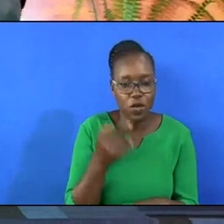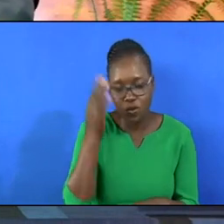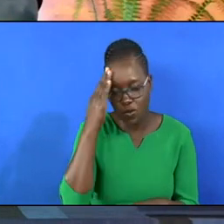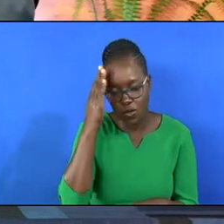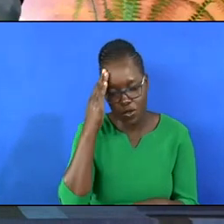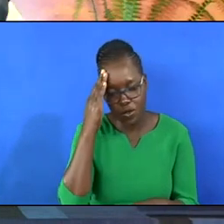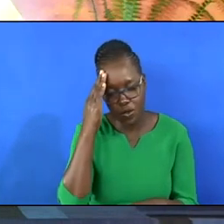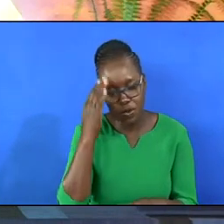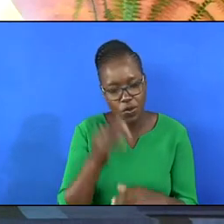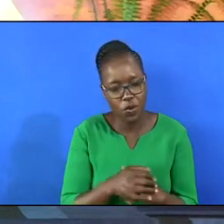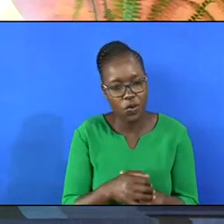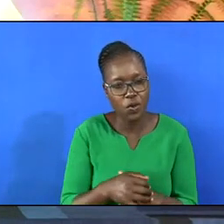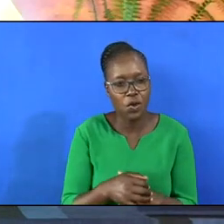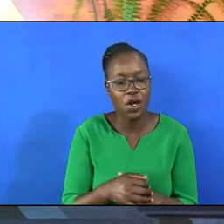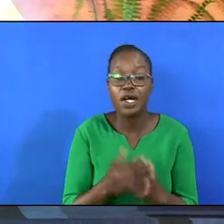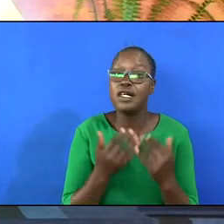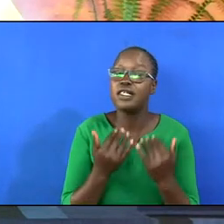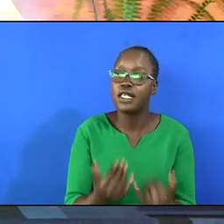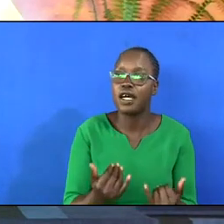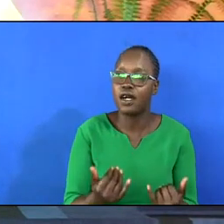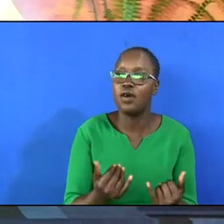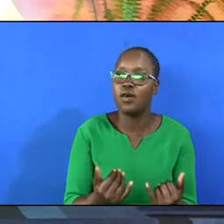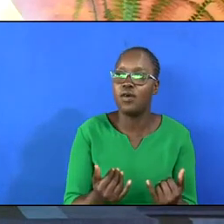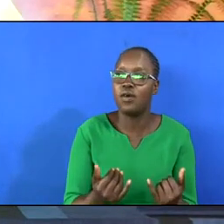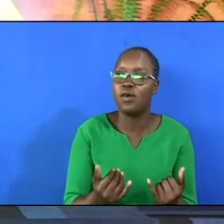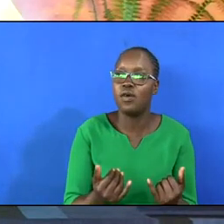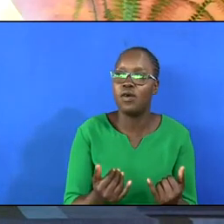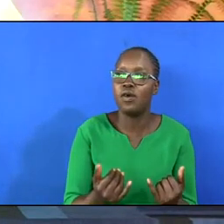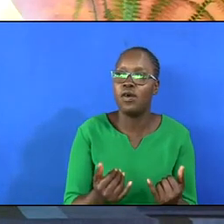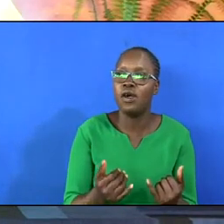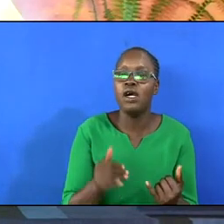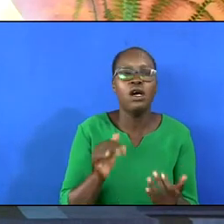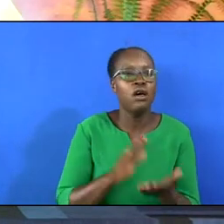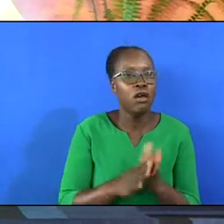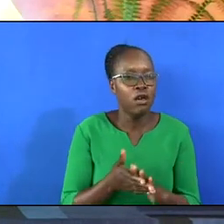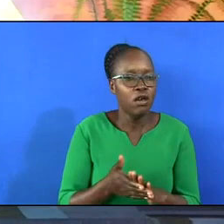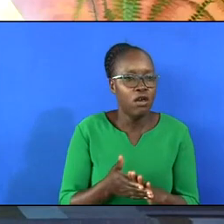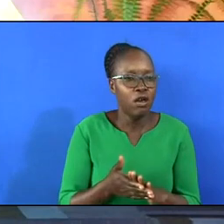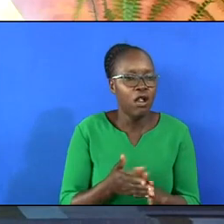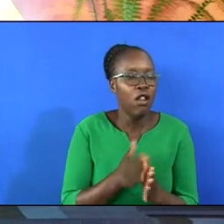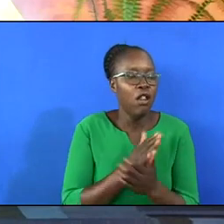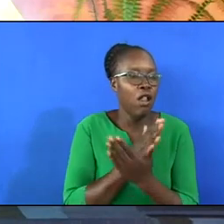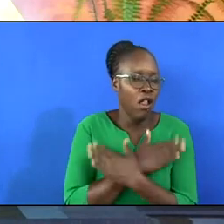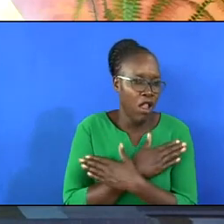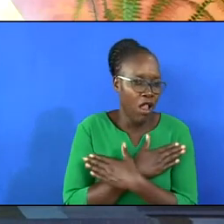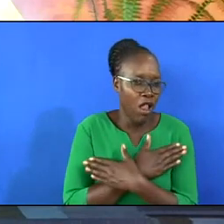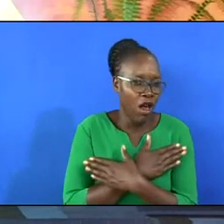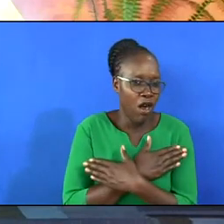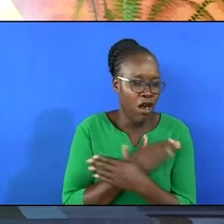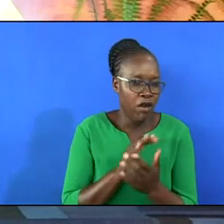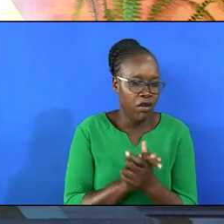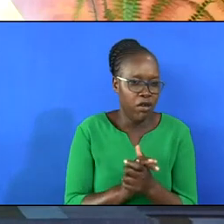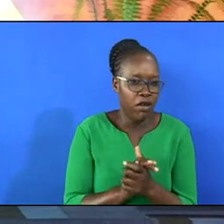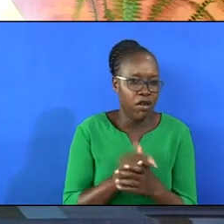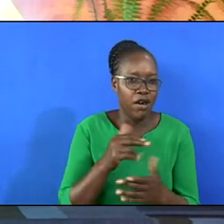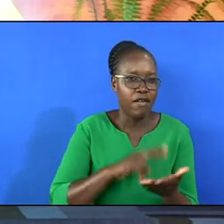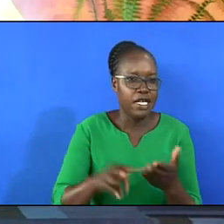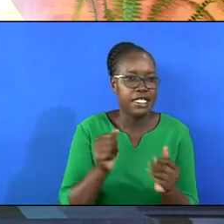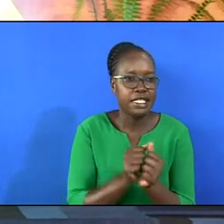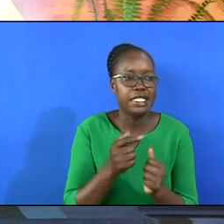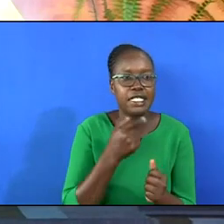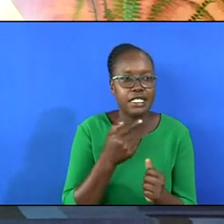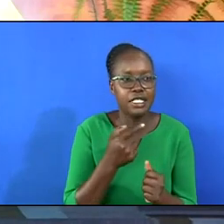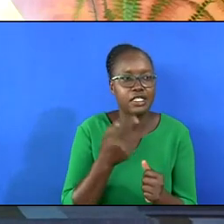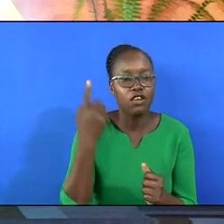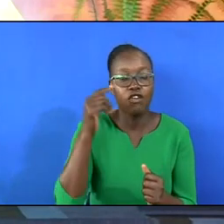know. Now that we have become his friends, in the next verse 10 he says